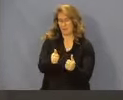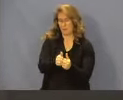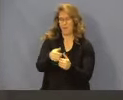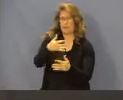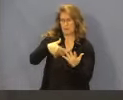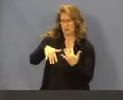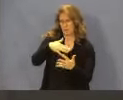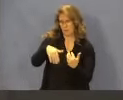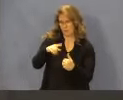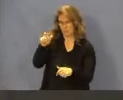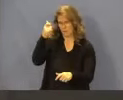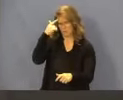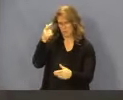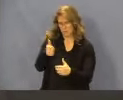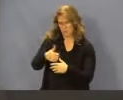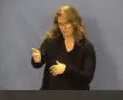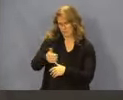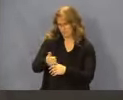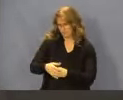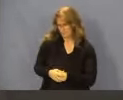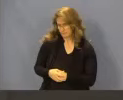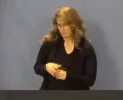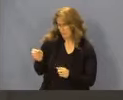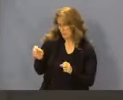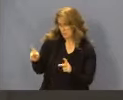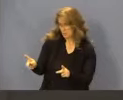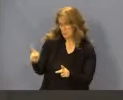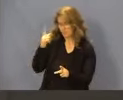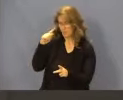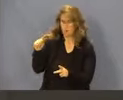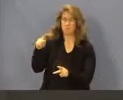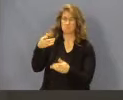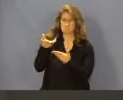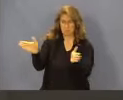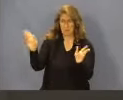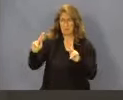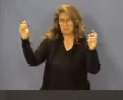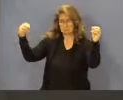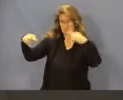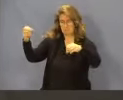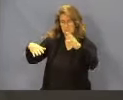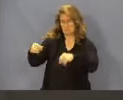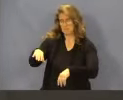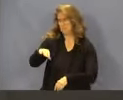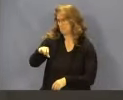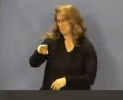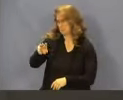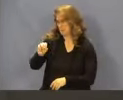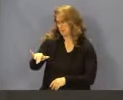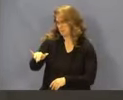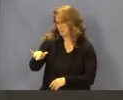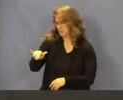transfer. An opportunity for public comment was held on May 15, 2024 at 12.30 pm.